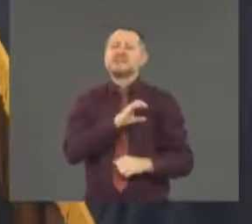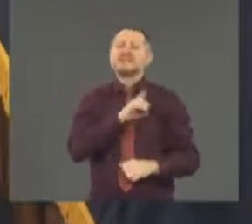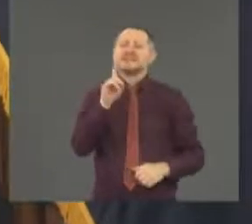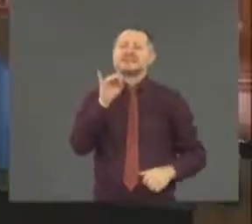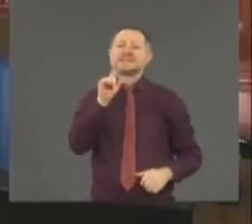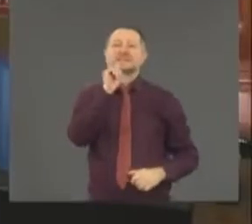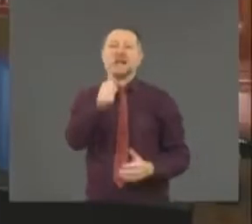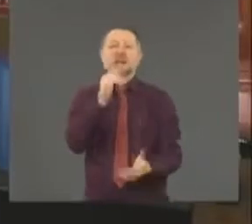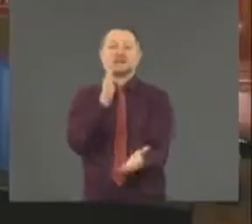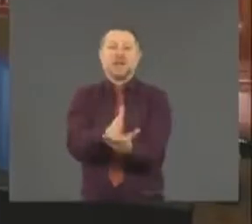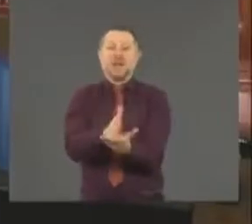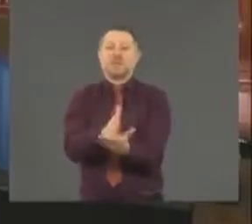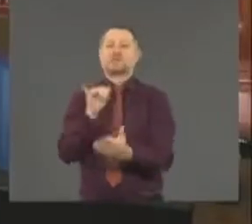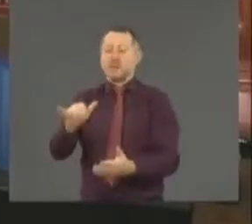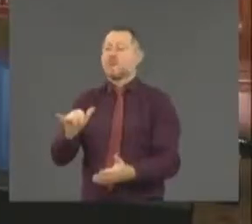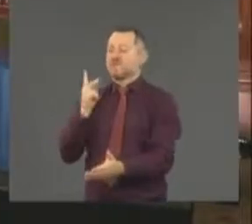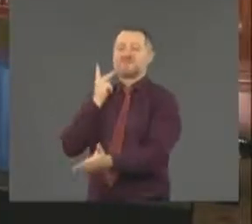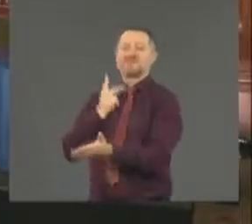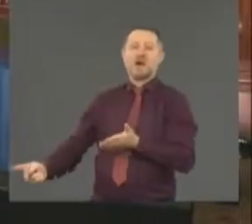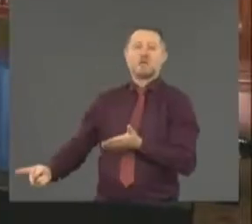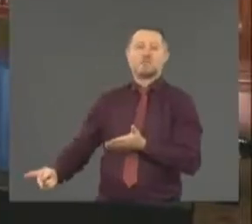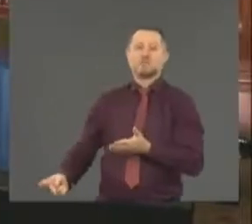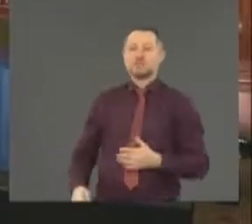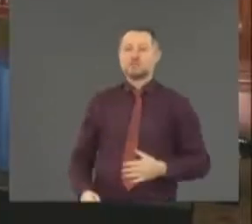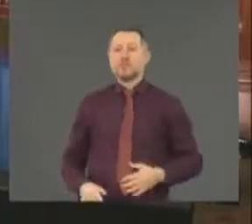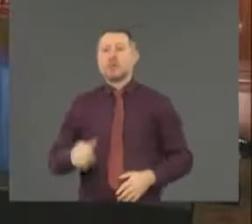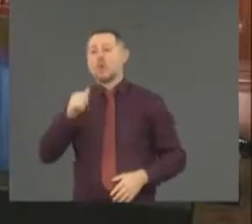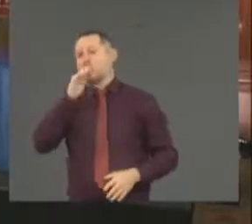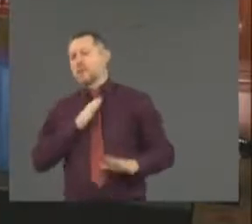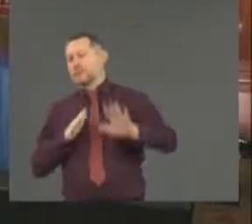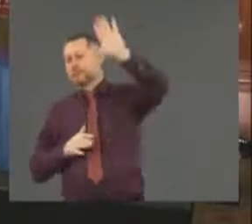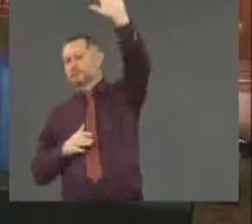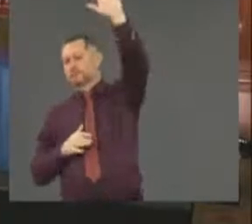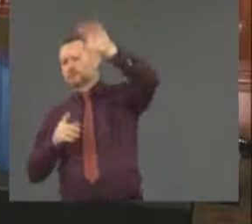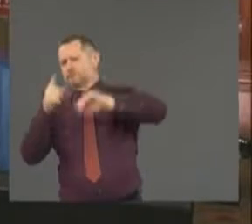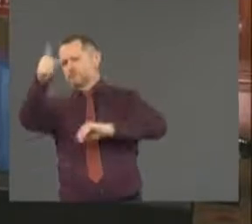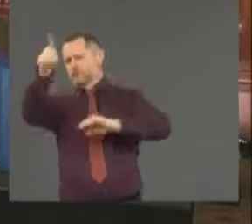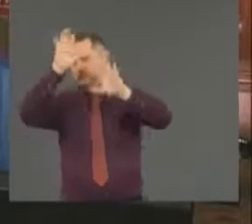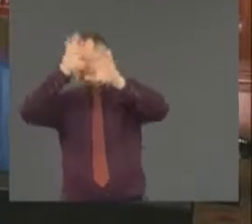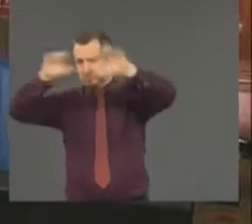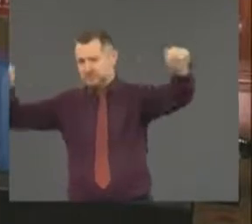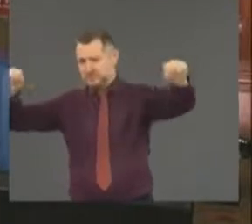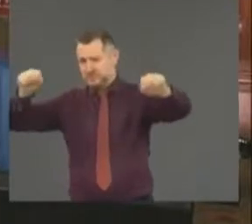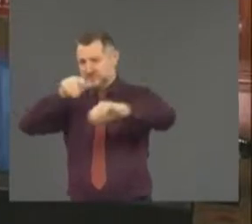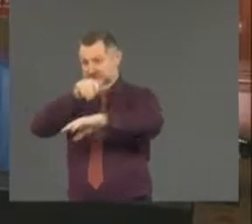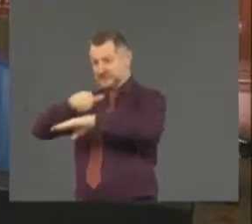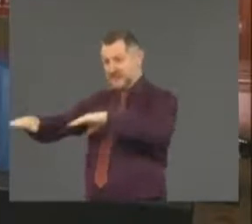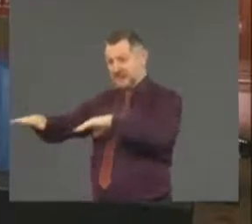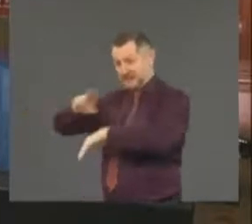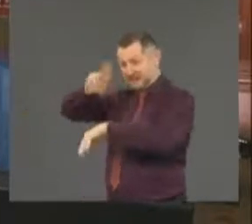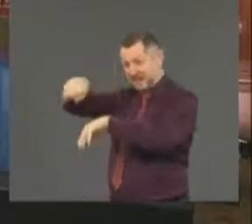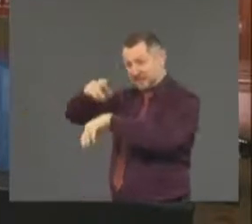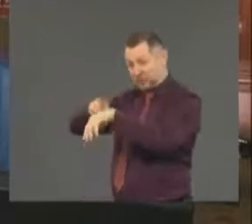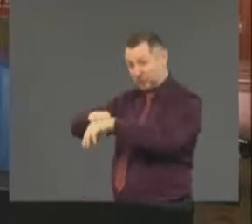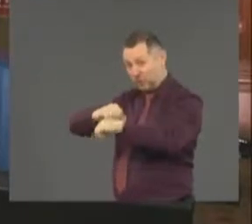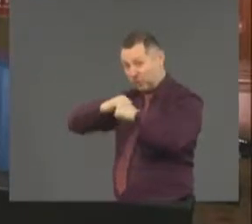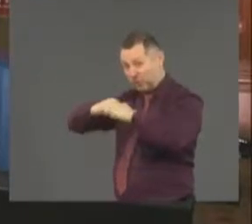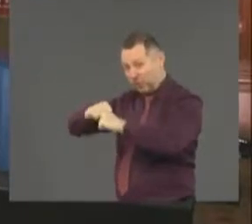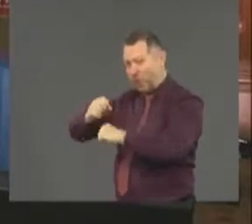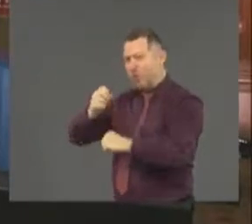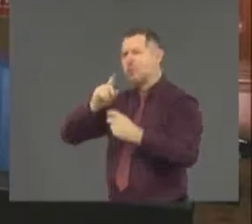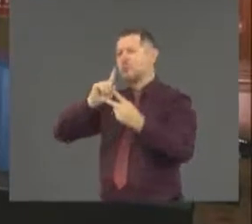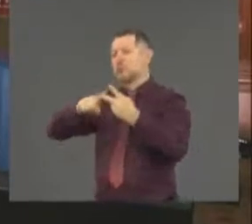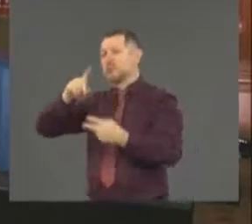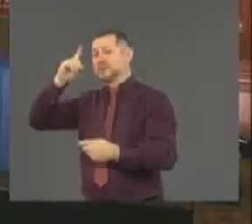The asked by the President to send National Guard troops to D.C. If so, how many were requested? If you sent troops, how many were sent and